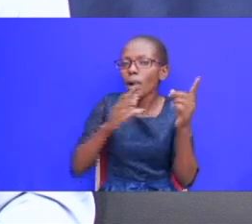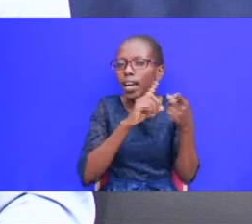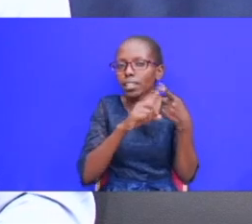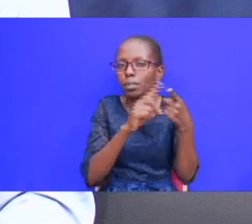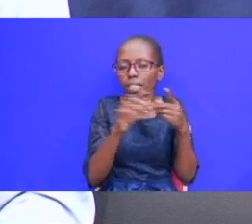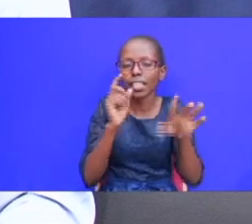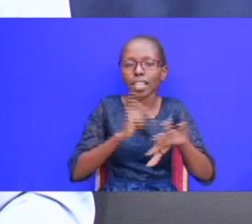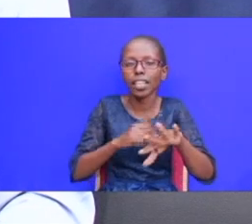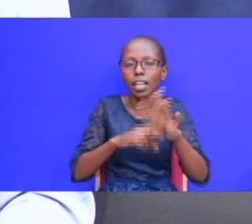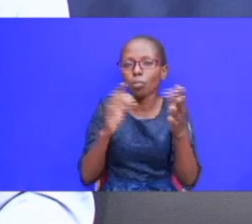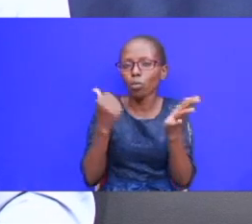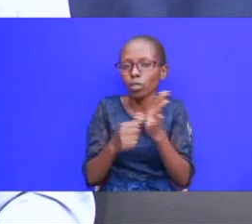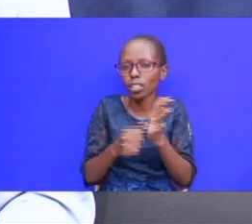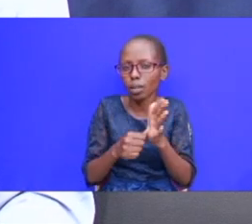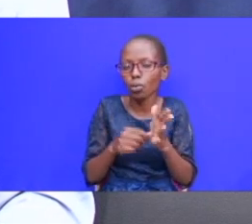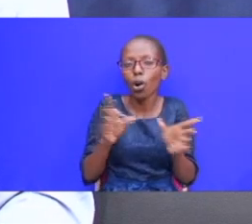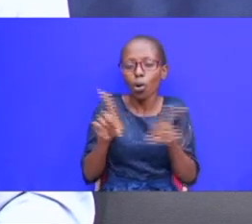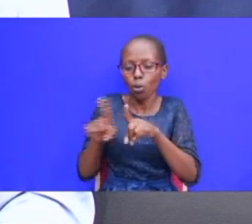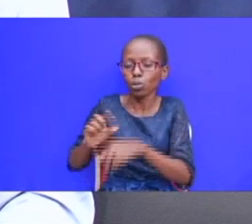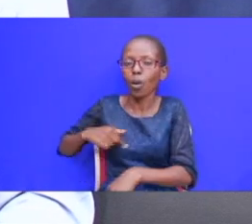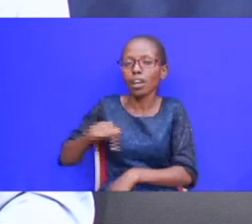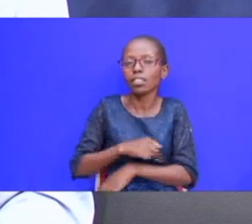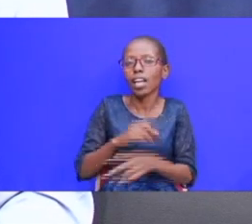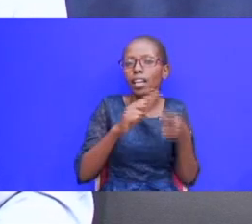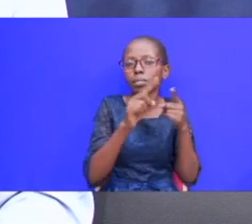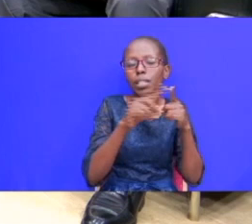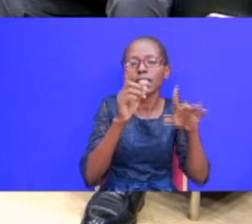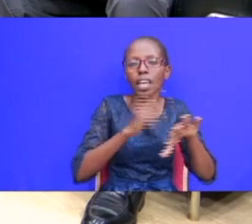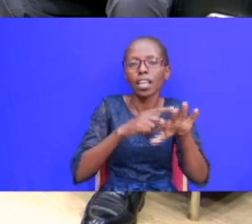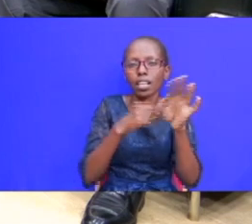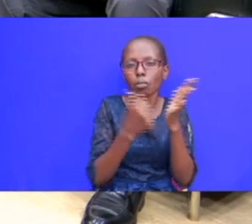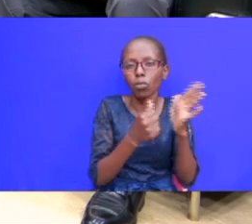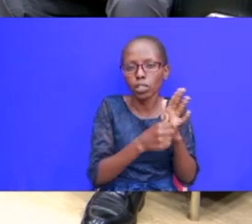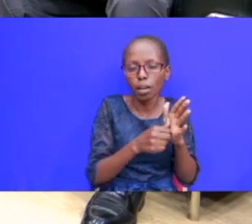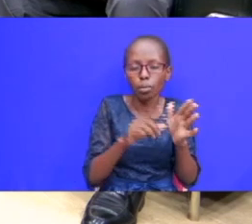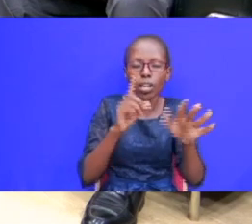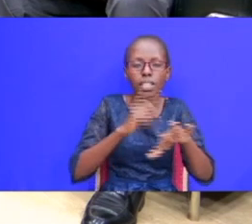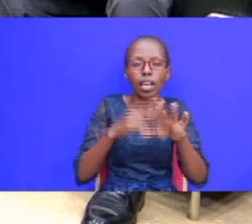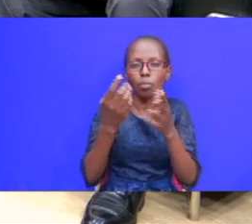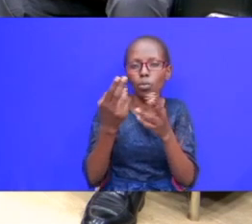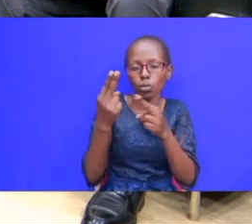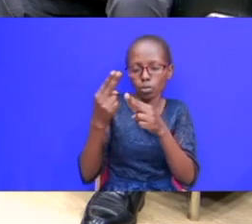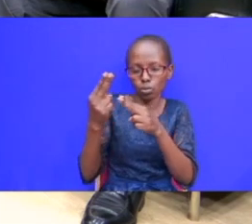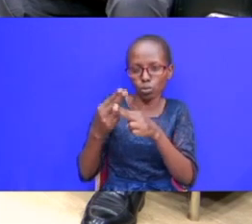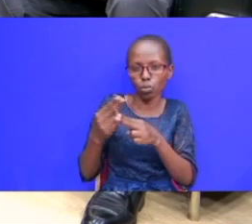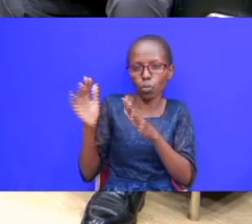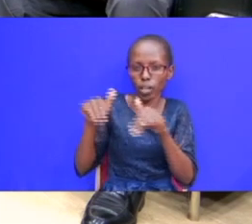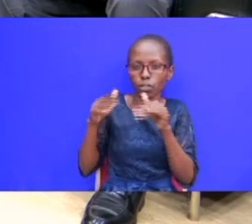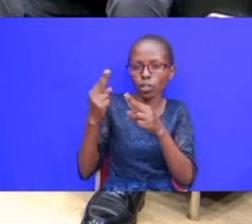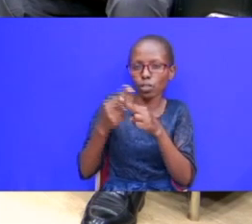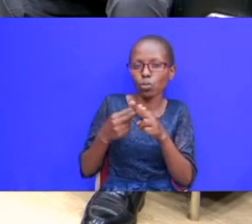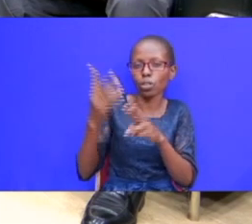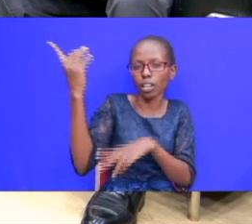a time of trouble we are also going to experience a time of trouble later on as we wait for the soon second return of christ and you